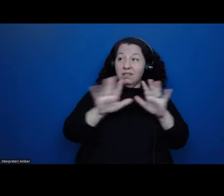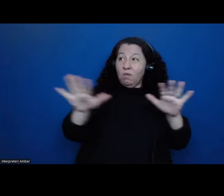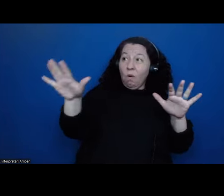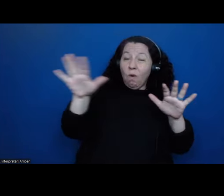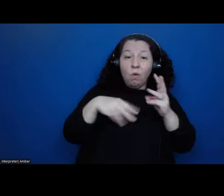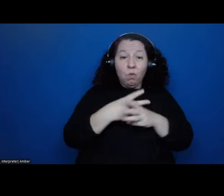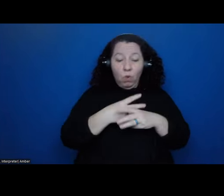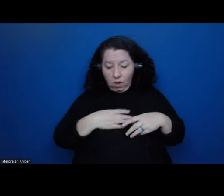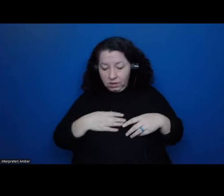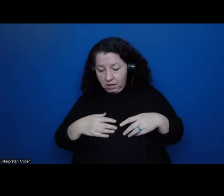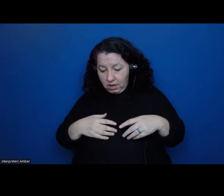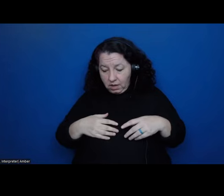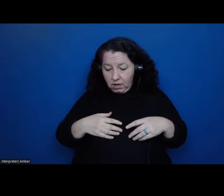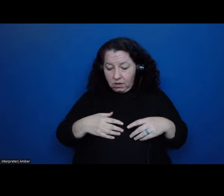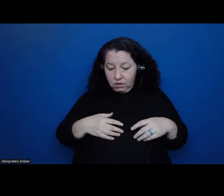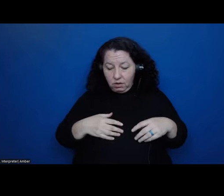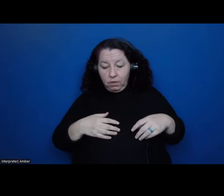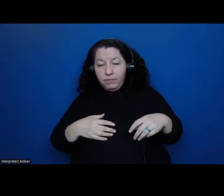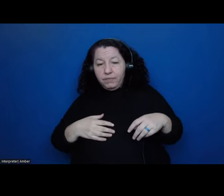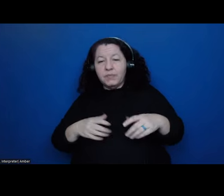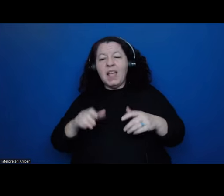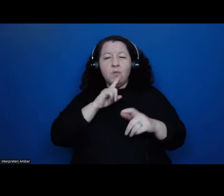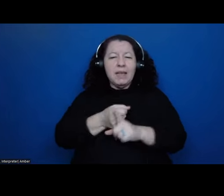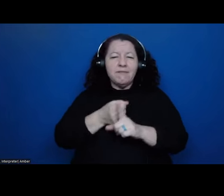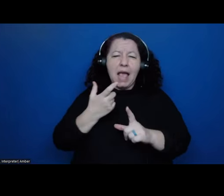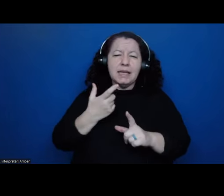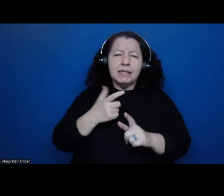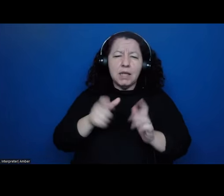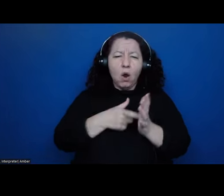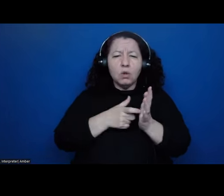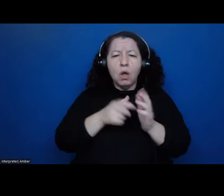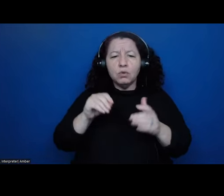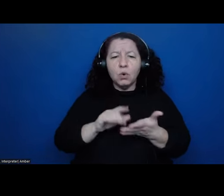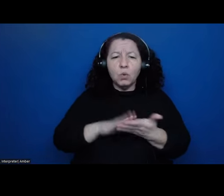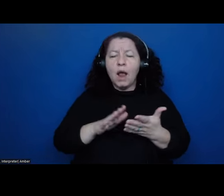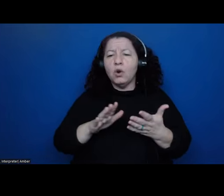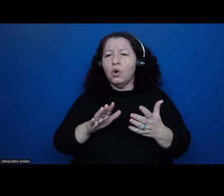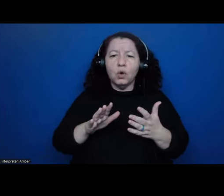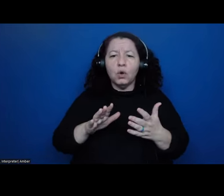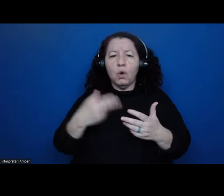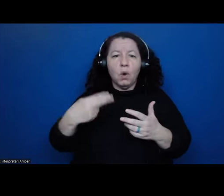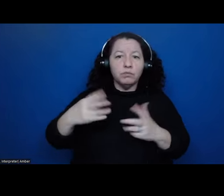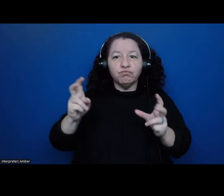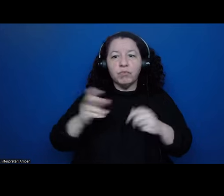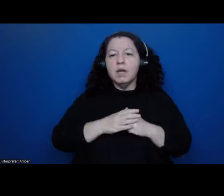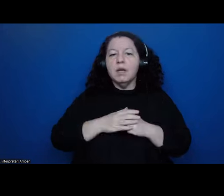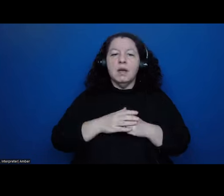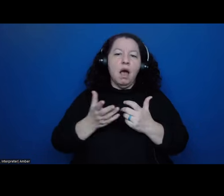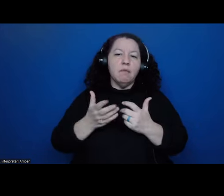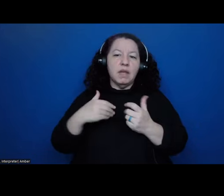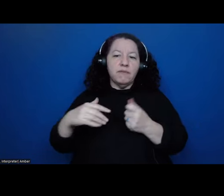archeological record underfoot or that is nearby and adjacent sort of in a, you know, suburban or, or, um,